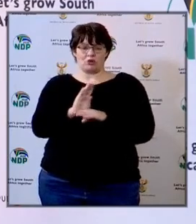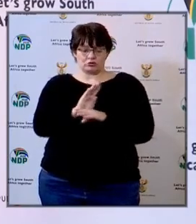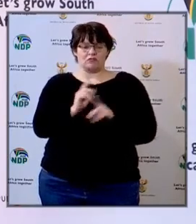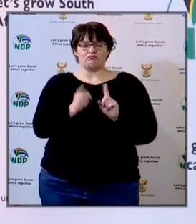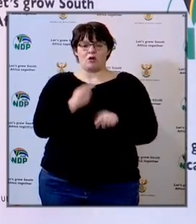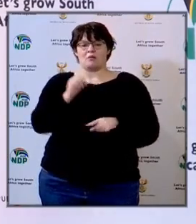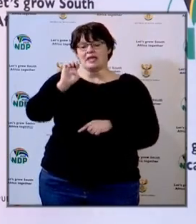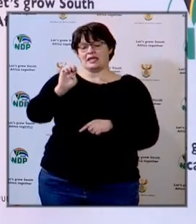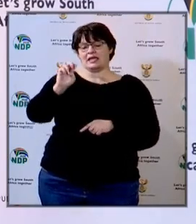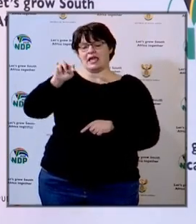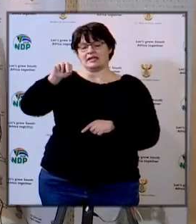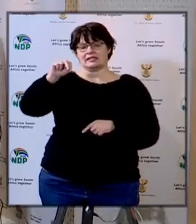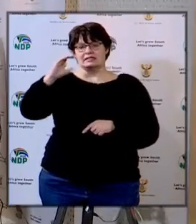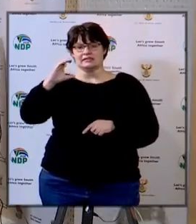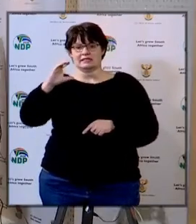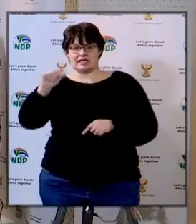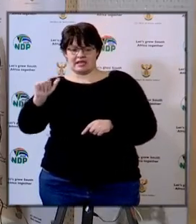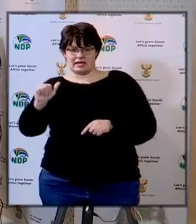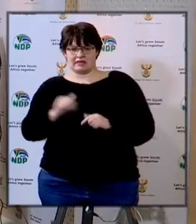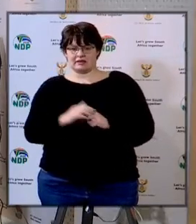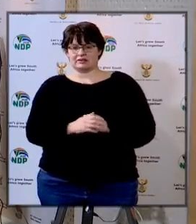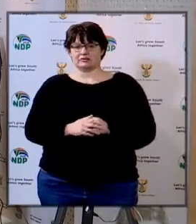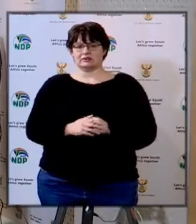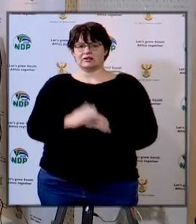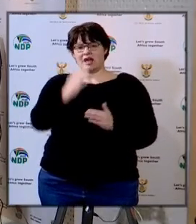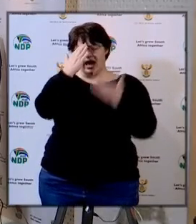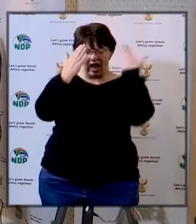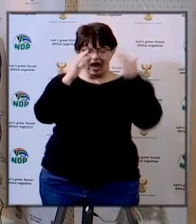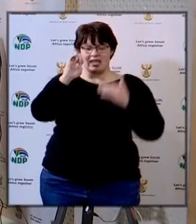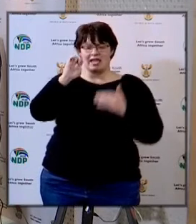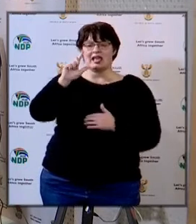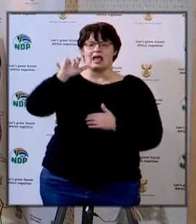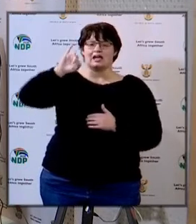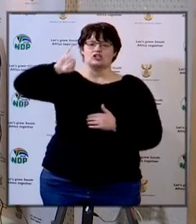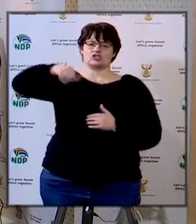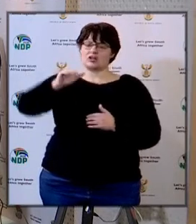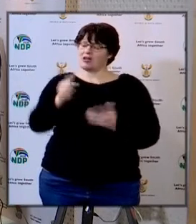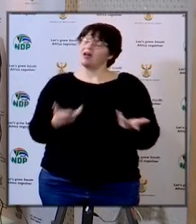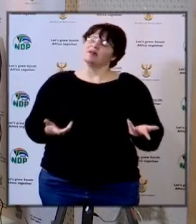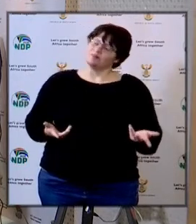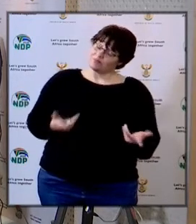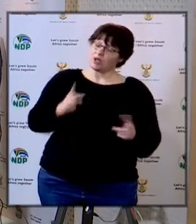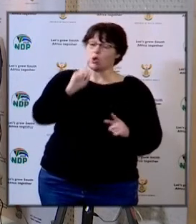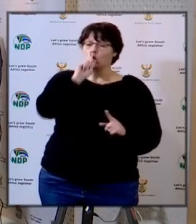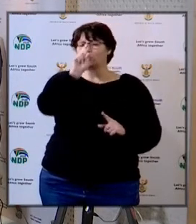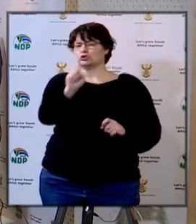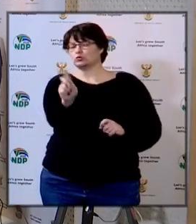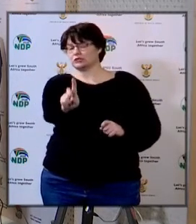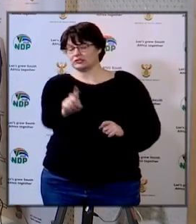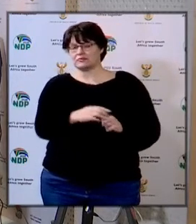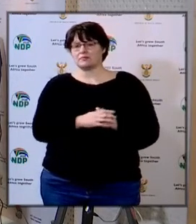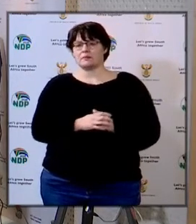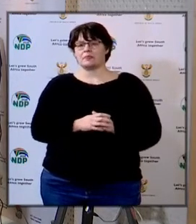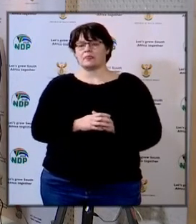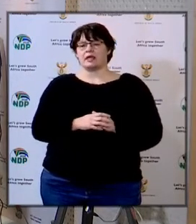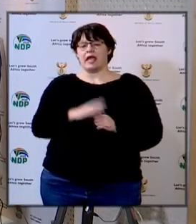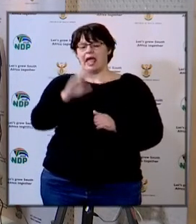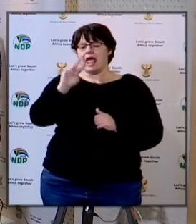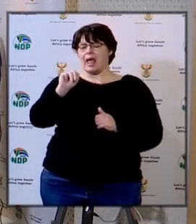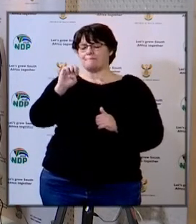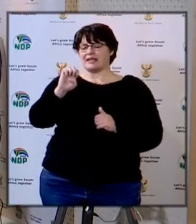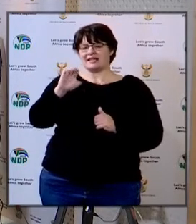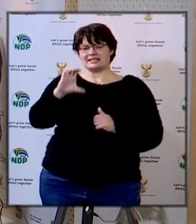all right please proceed Karima hi Elijah the question I have is to the